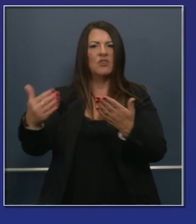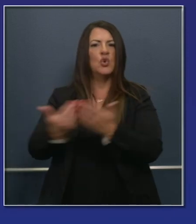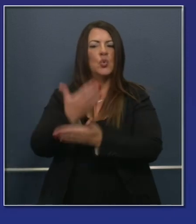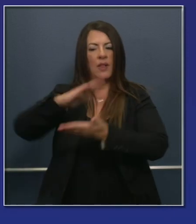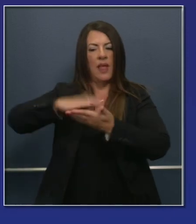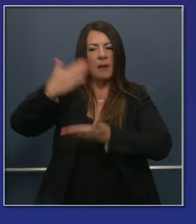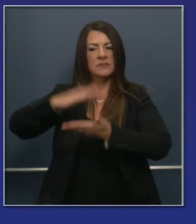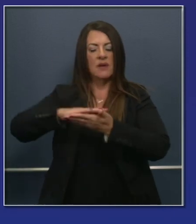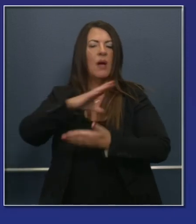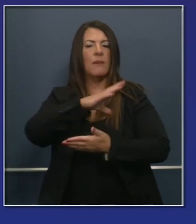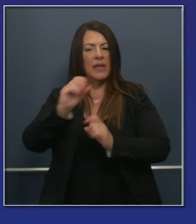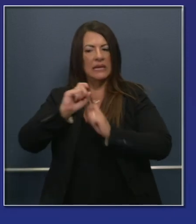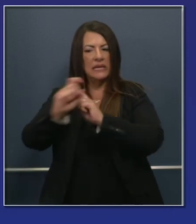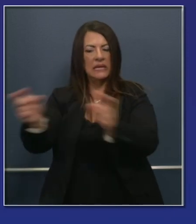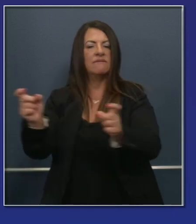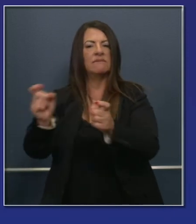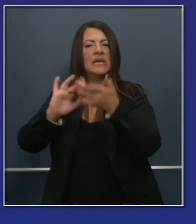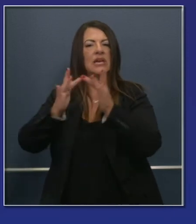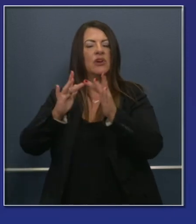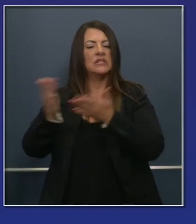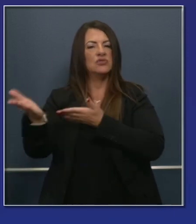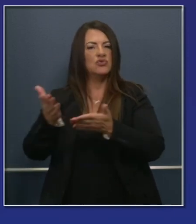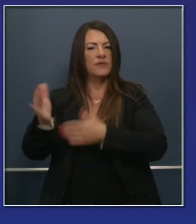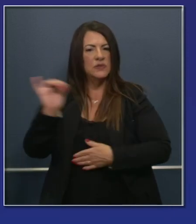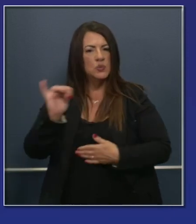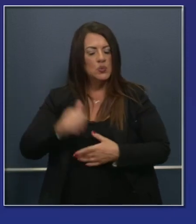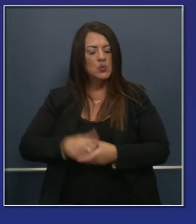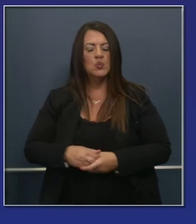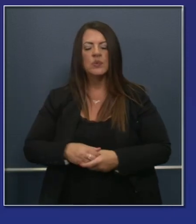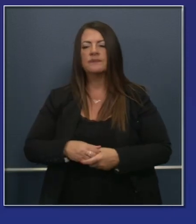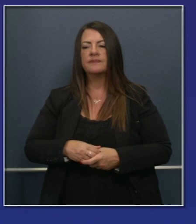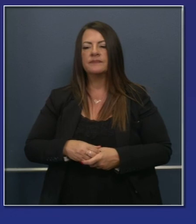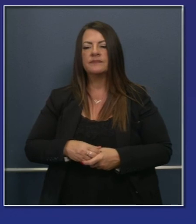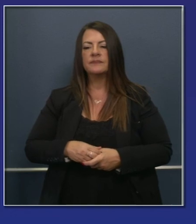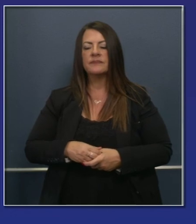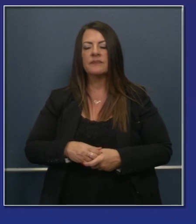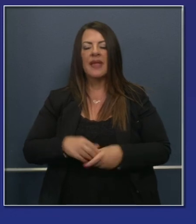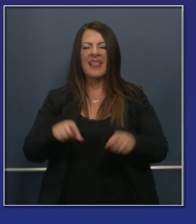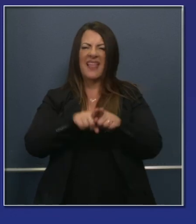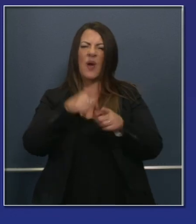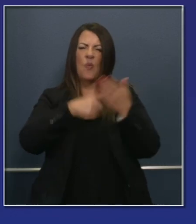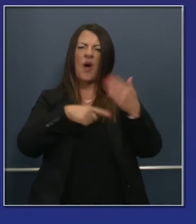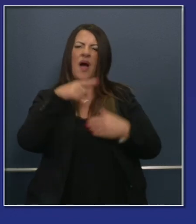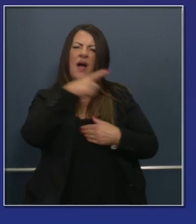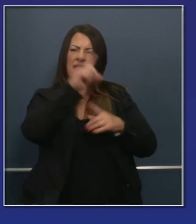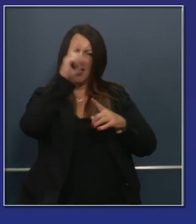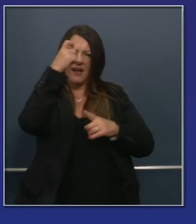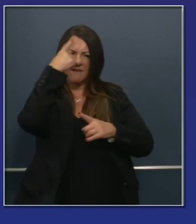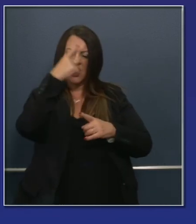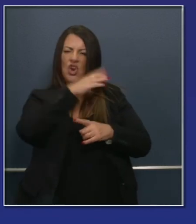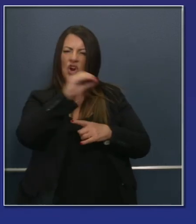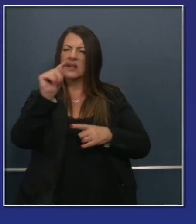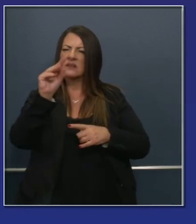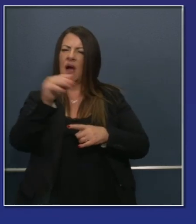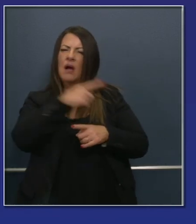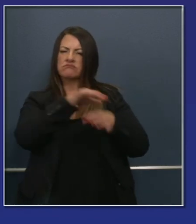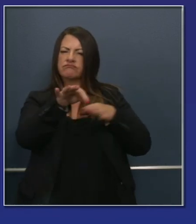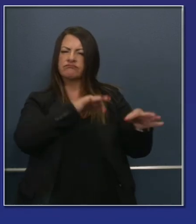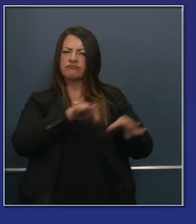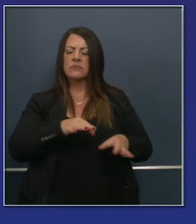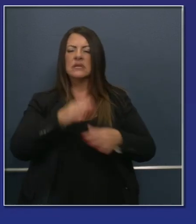and internet service. But as you and Thomas Steyer and others were describing, Wi-Fi is still sometimes